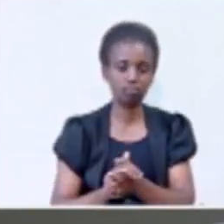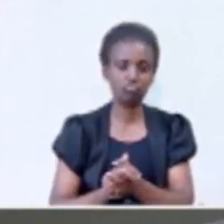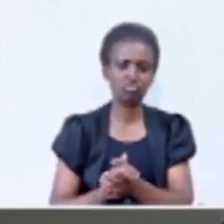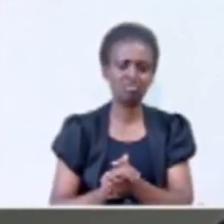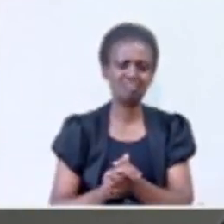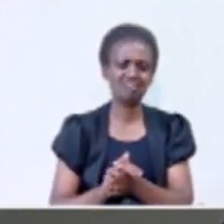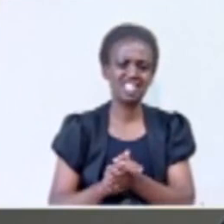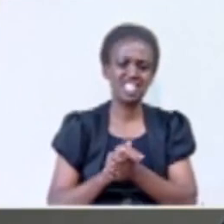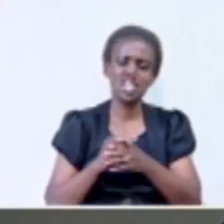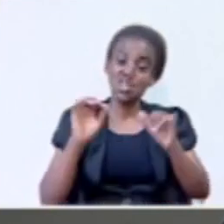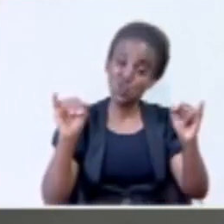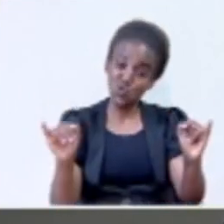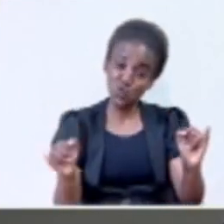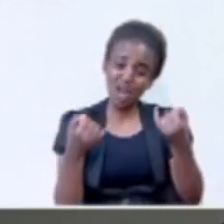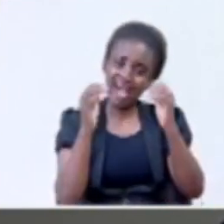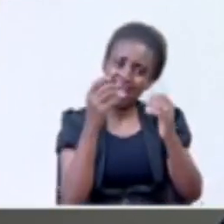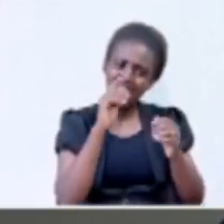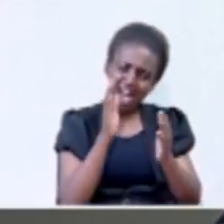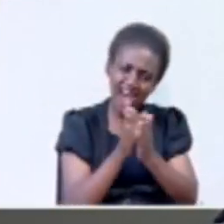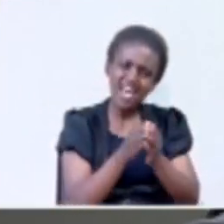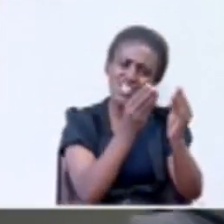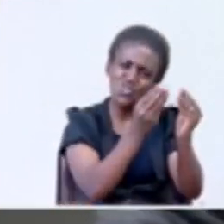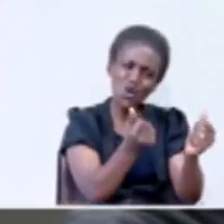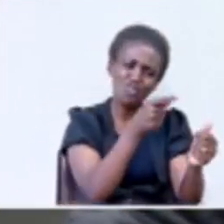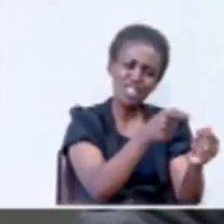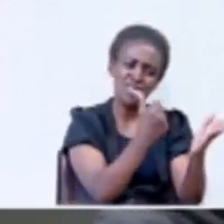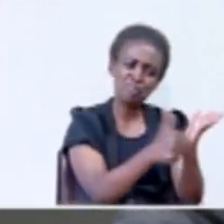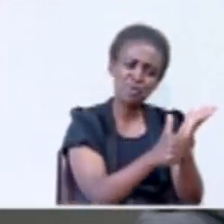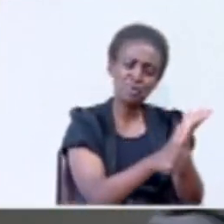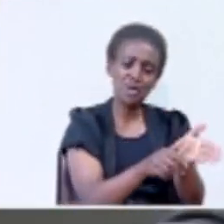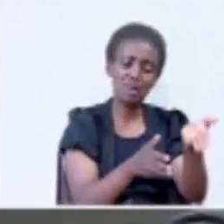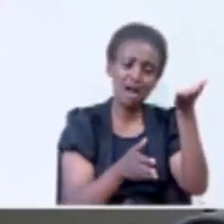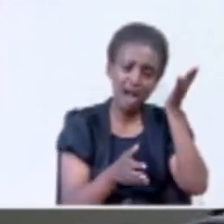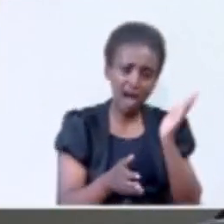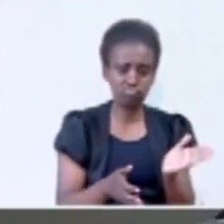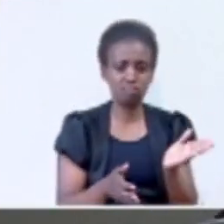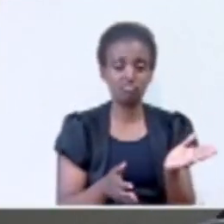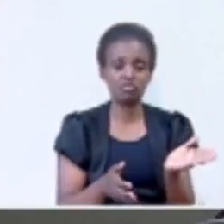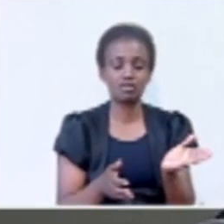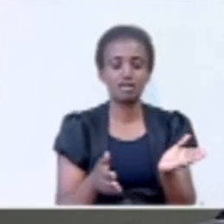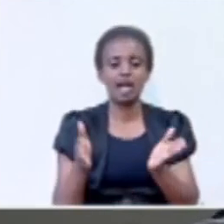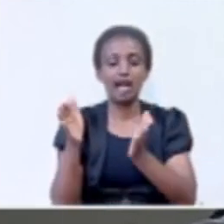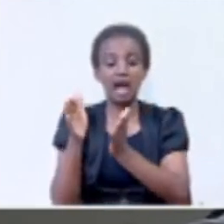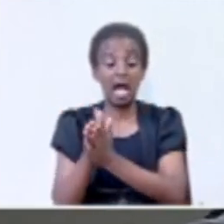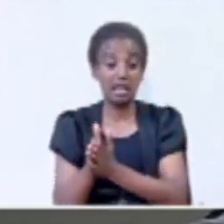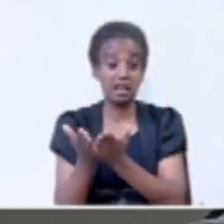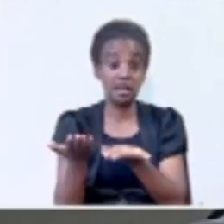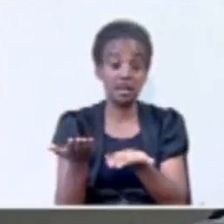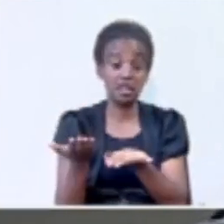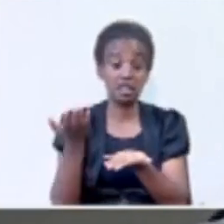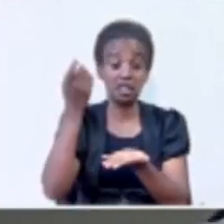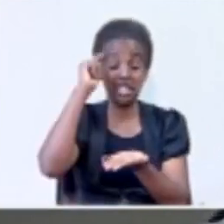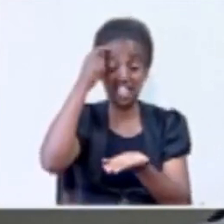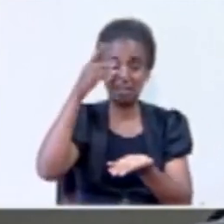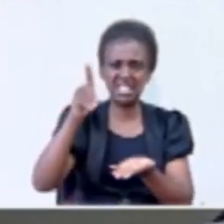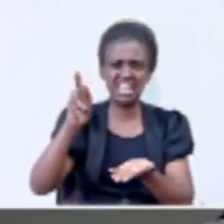to try and resolve this problem that has been there for decades. And, the government